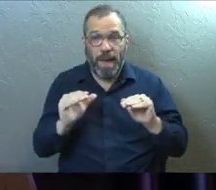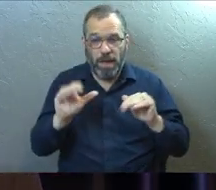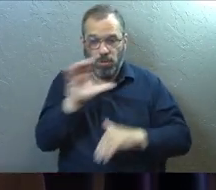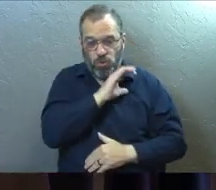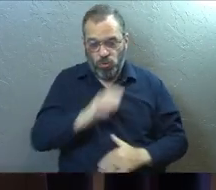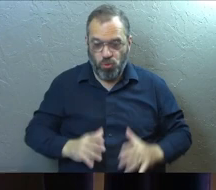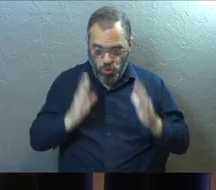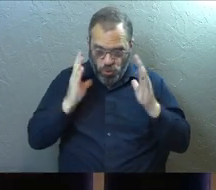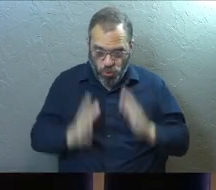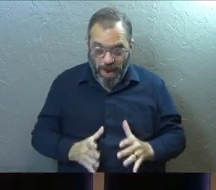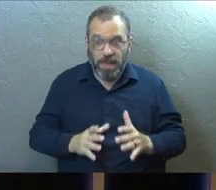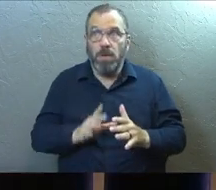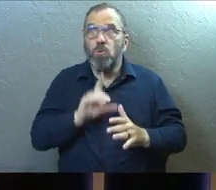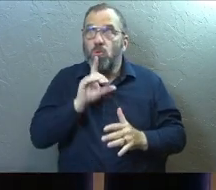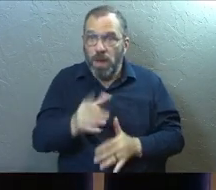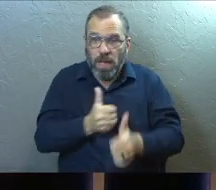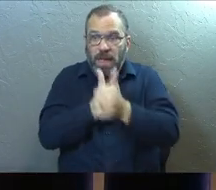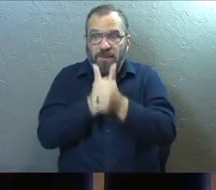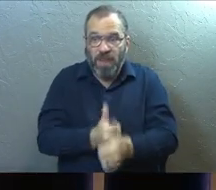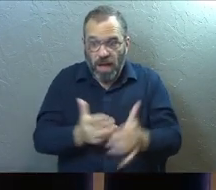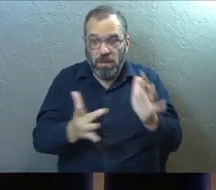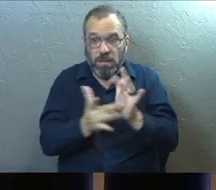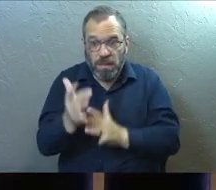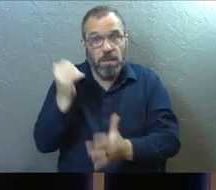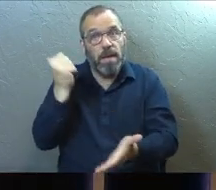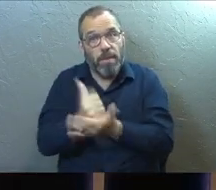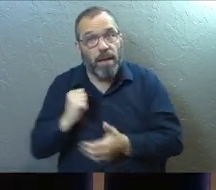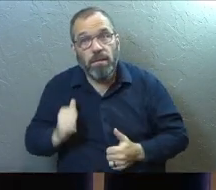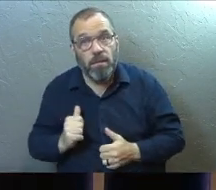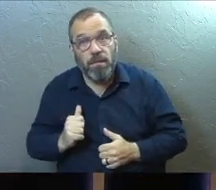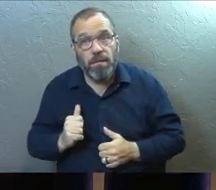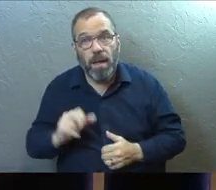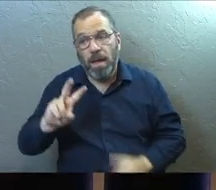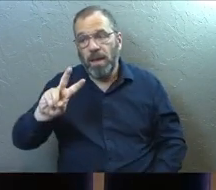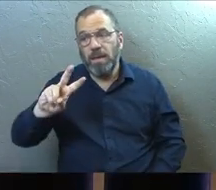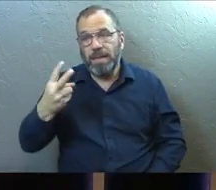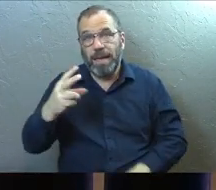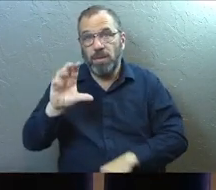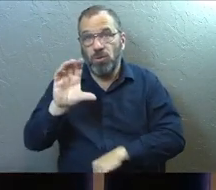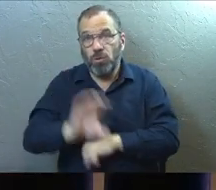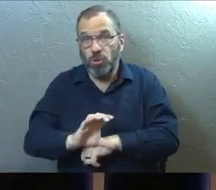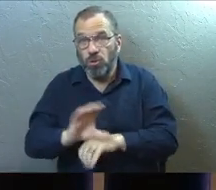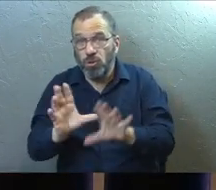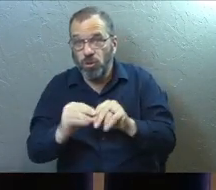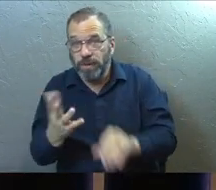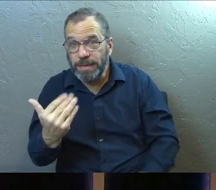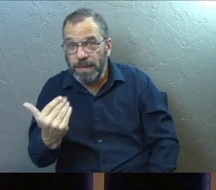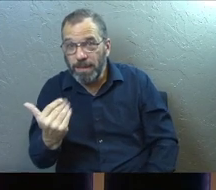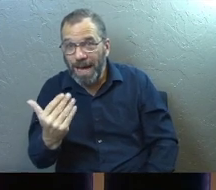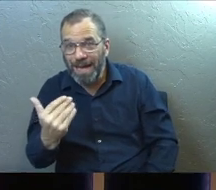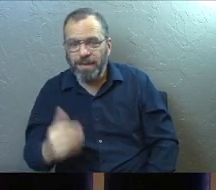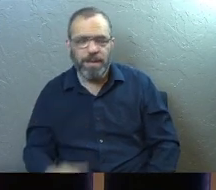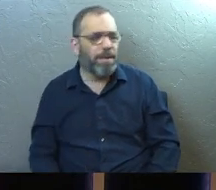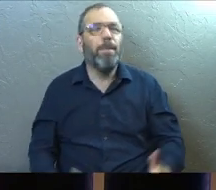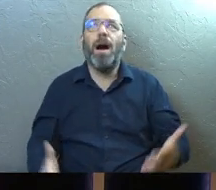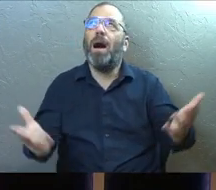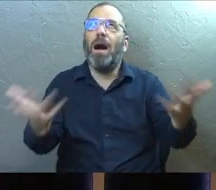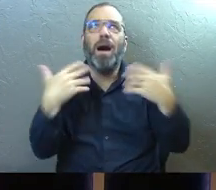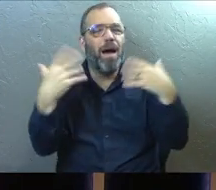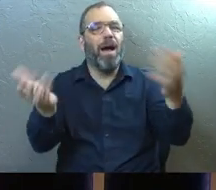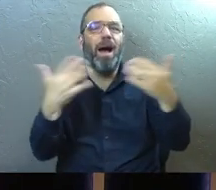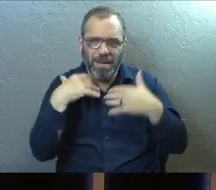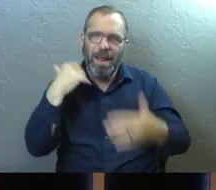followers to actually follow Jesus. Amen. Second service. Amen. Like I'm gonna need this today.